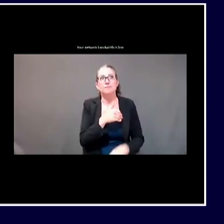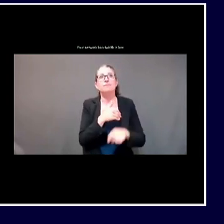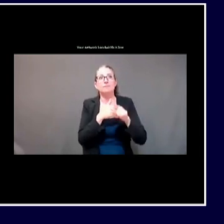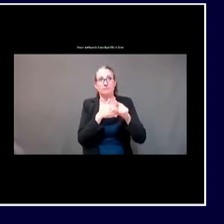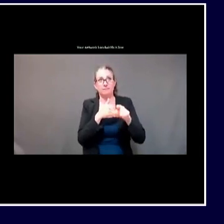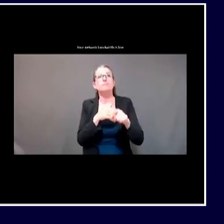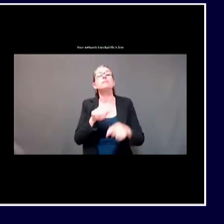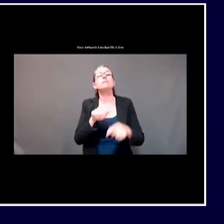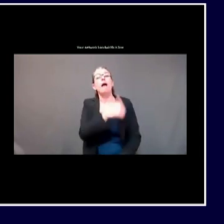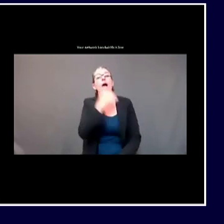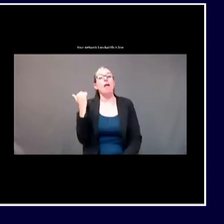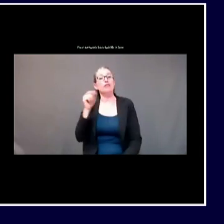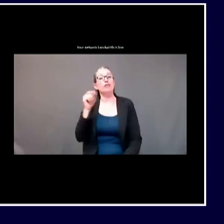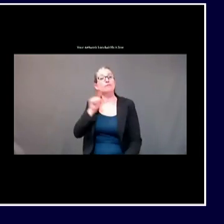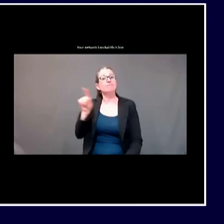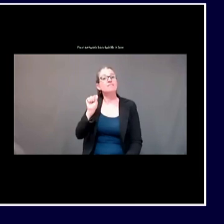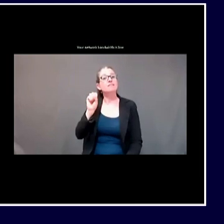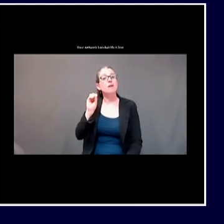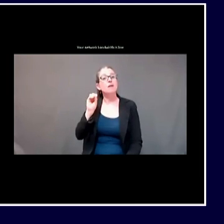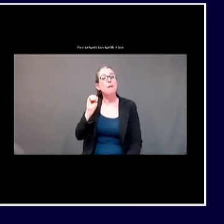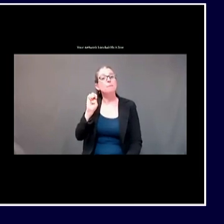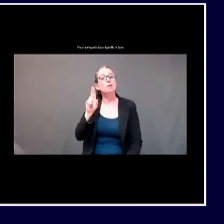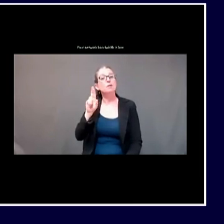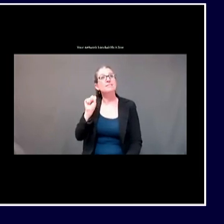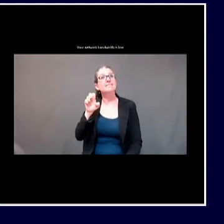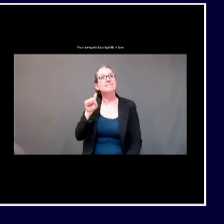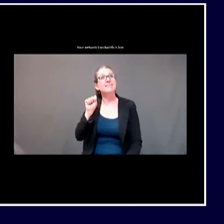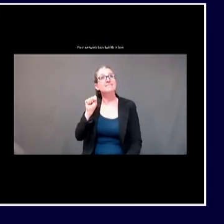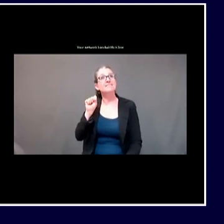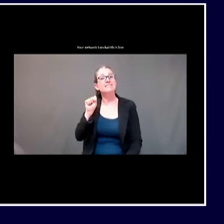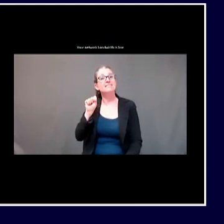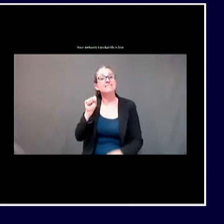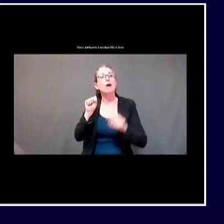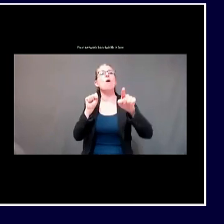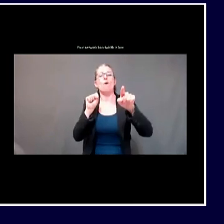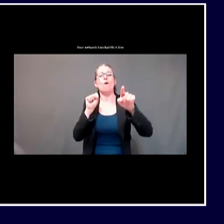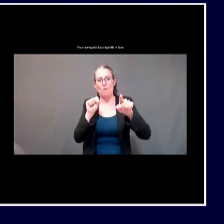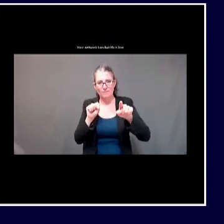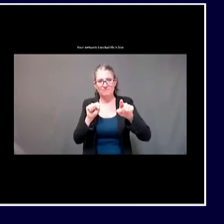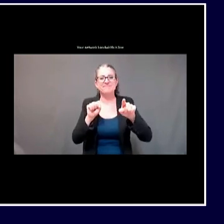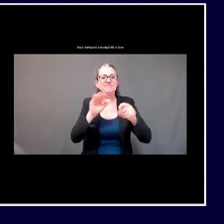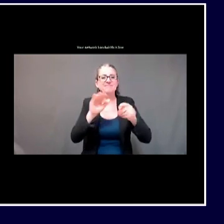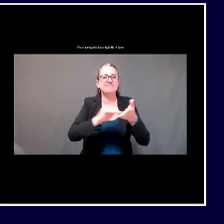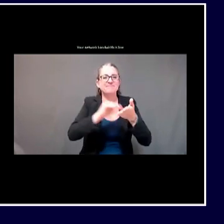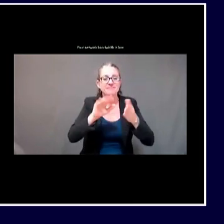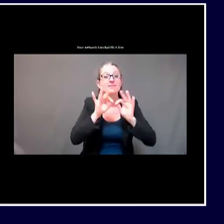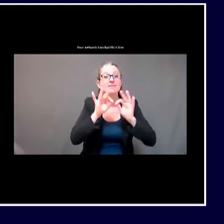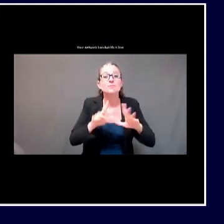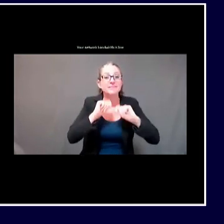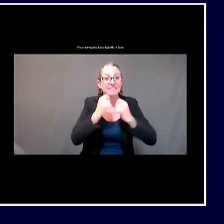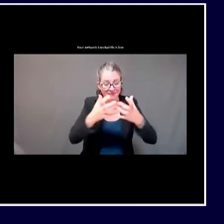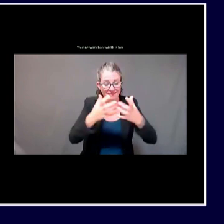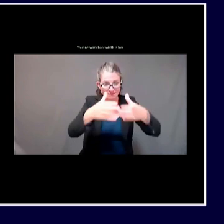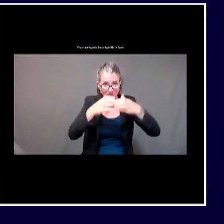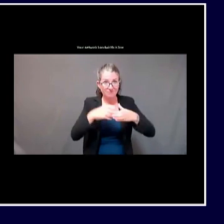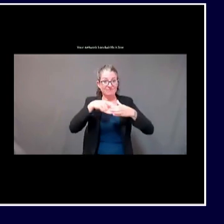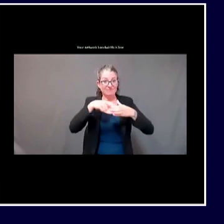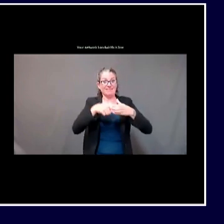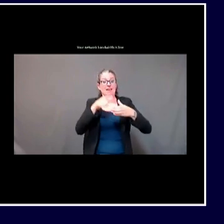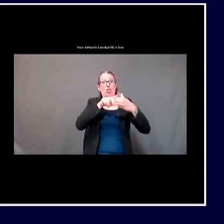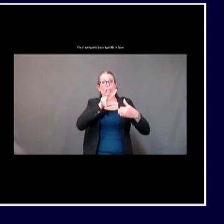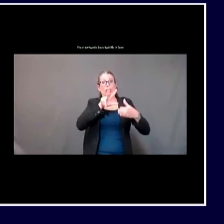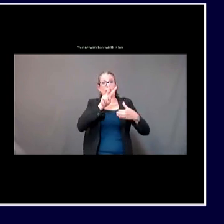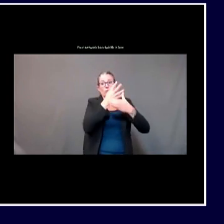symptoms the day after the wedding on Saturday, August 8th. However, most of the cases who have tested positive,